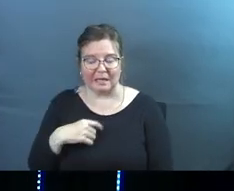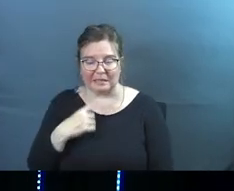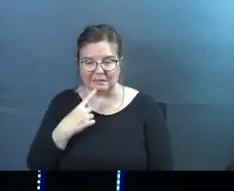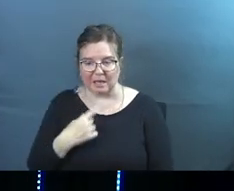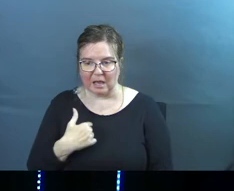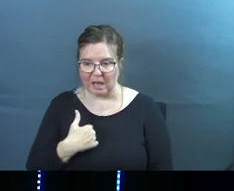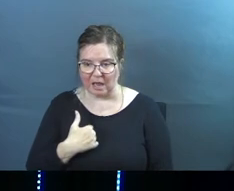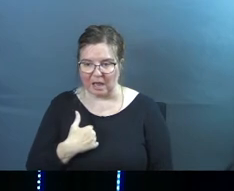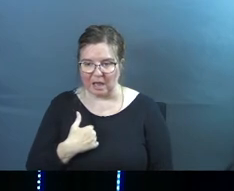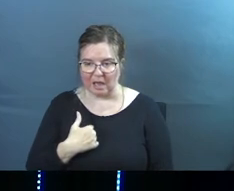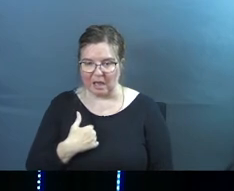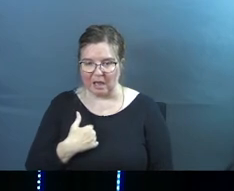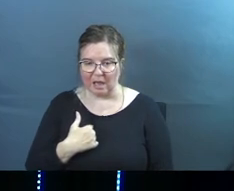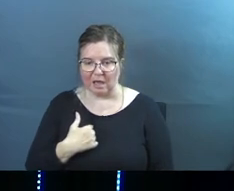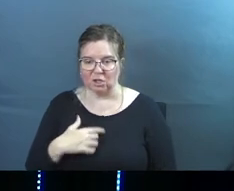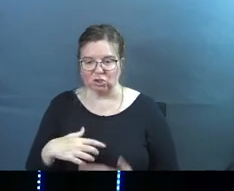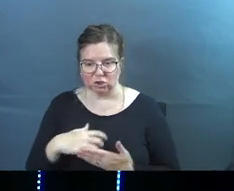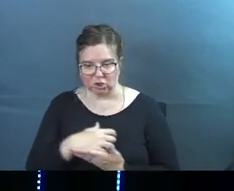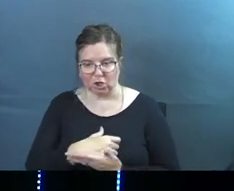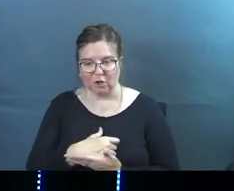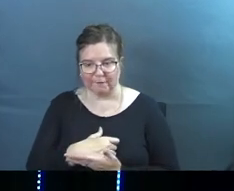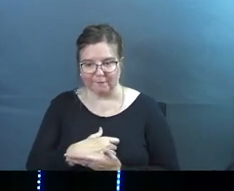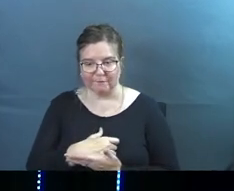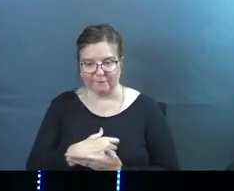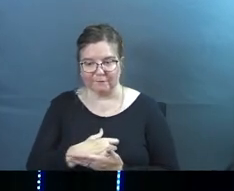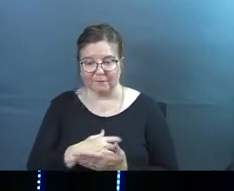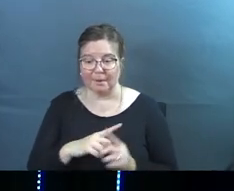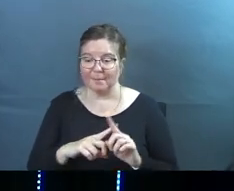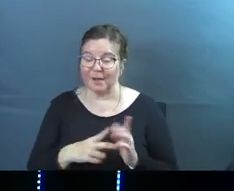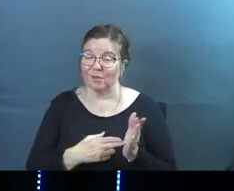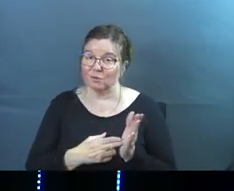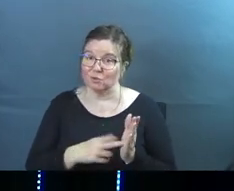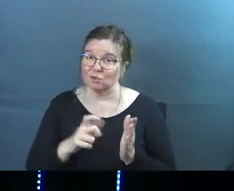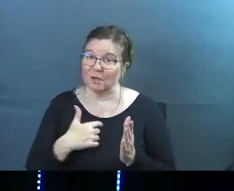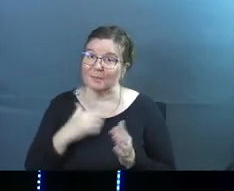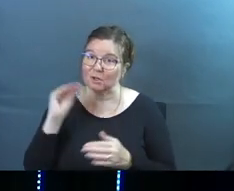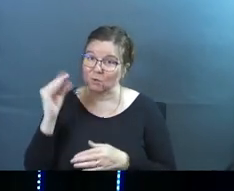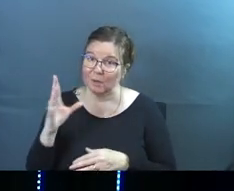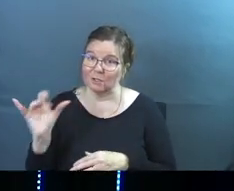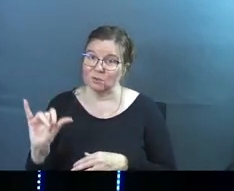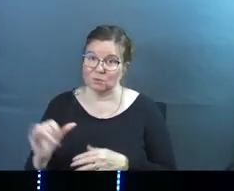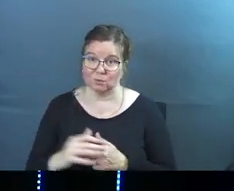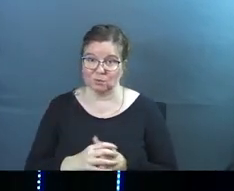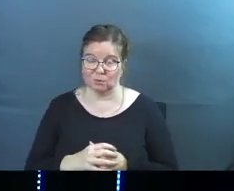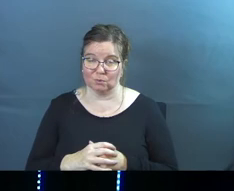on that and say I deserved the truth is there should have been grace